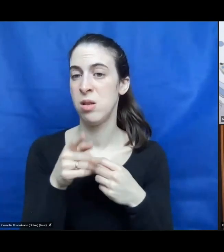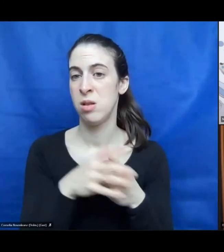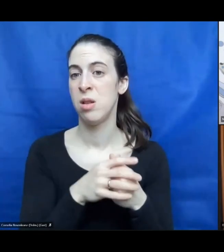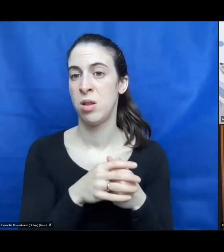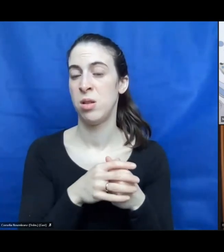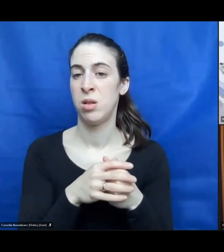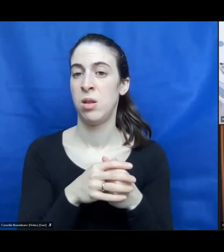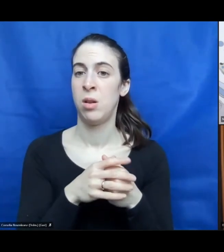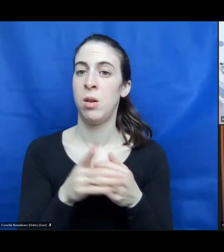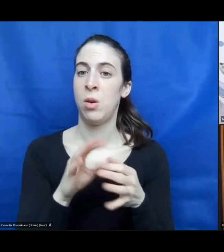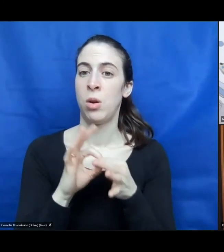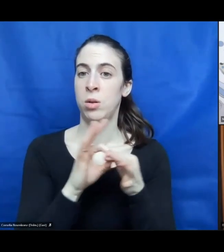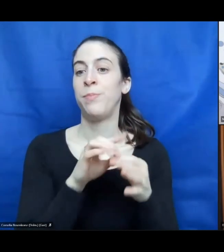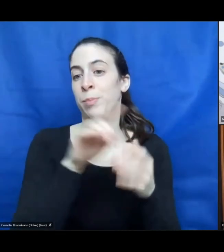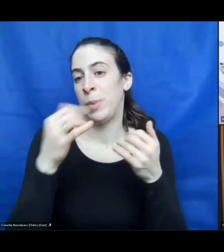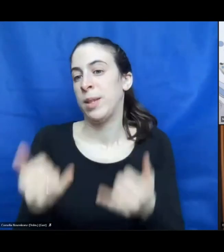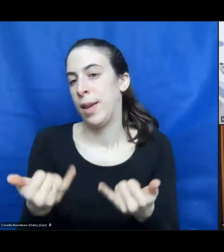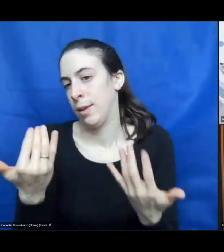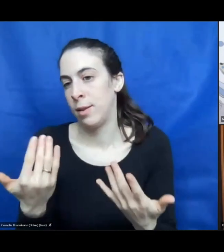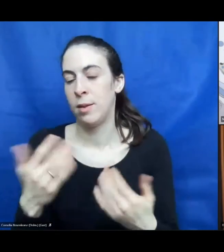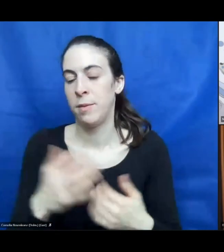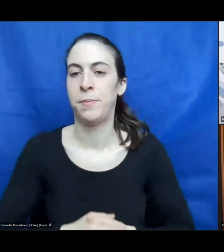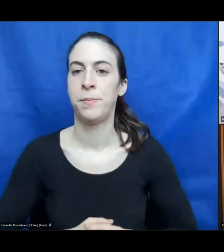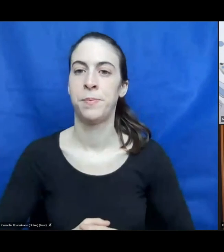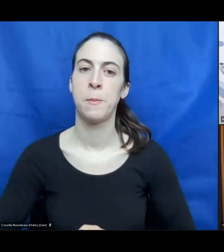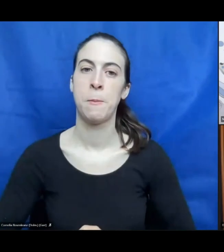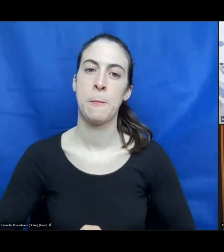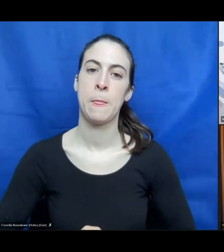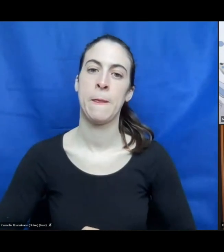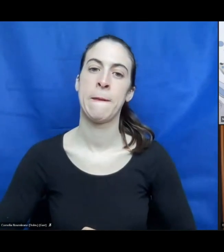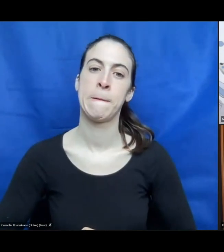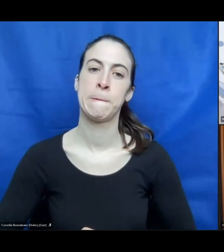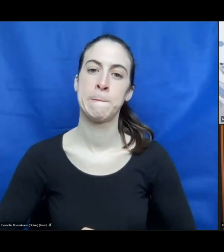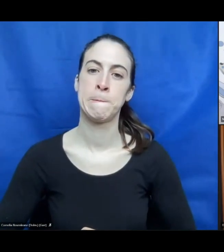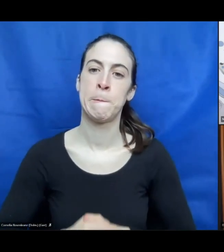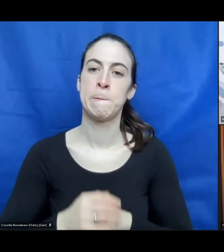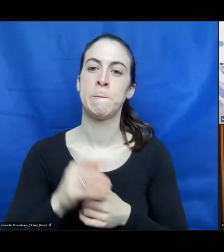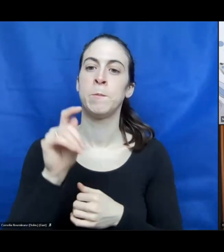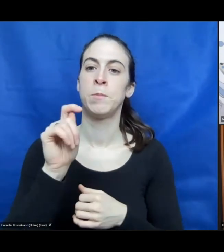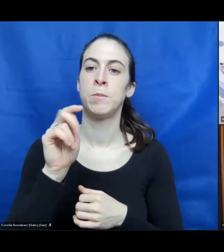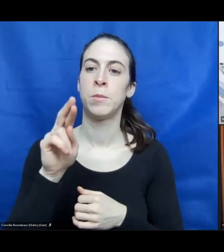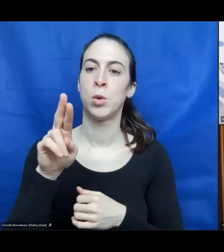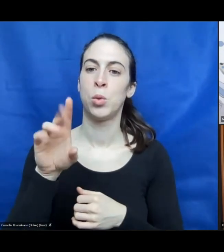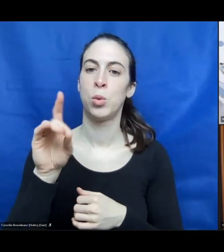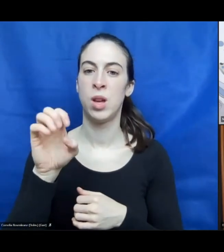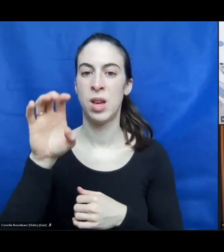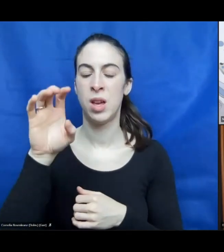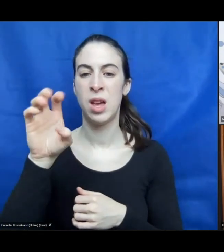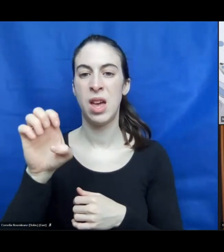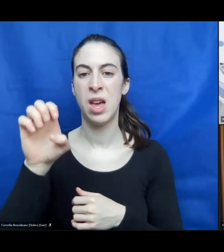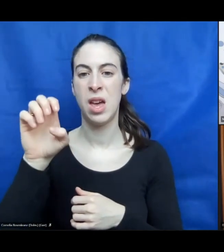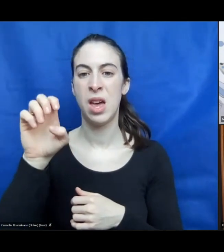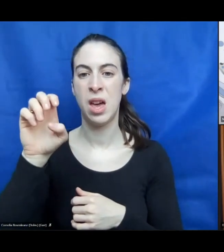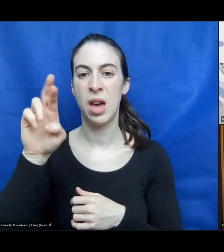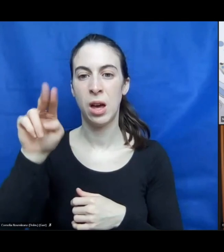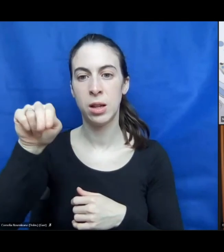organization till now. Yeah. Thank you. Thank you. also Ernst Koreska wants to turn on